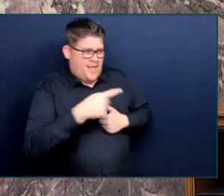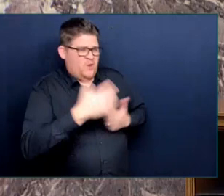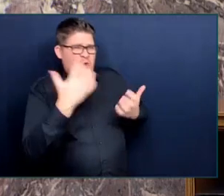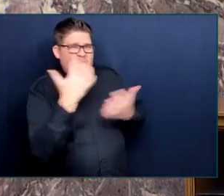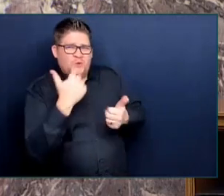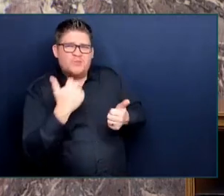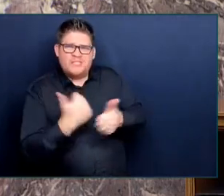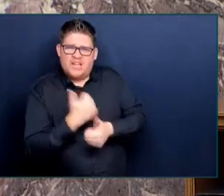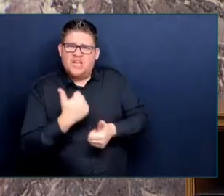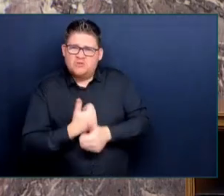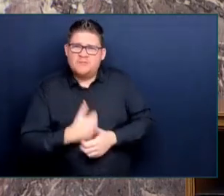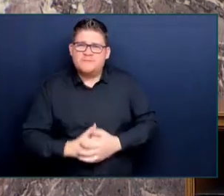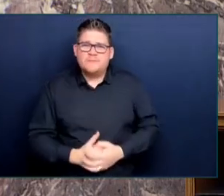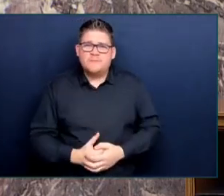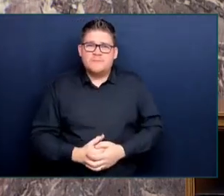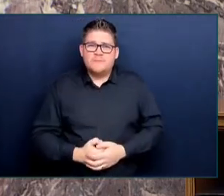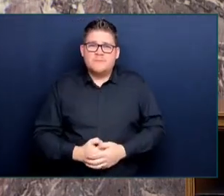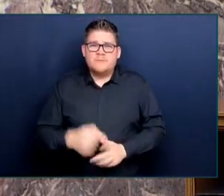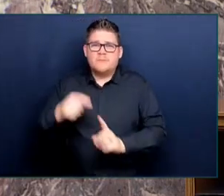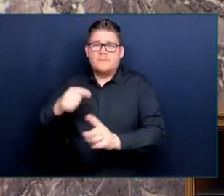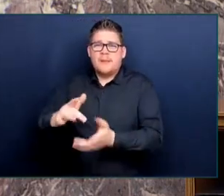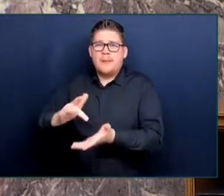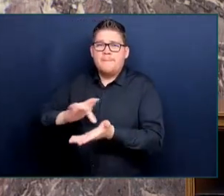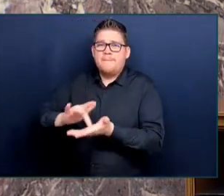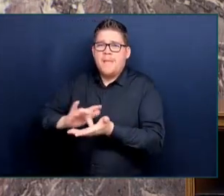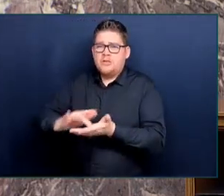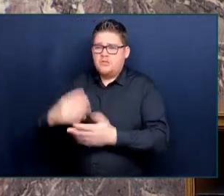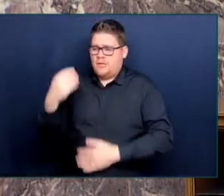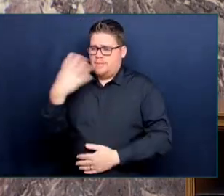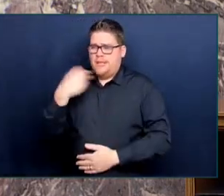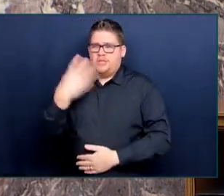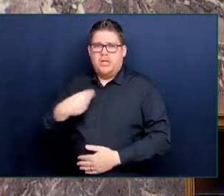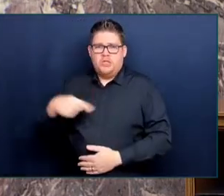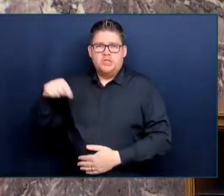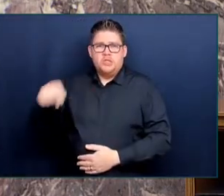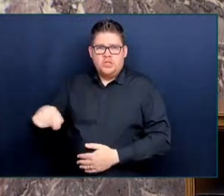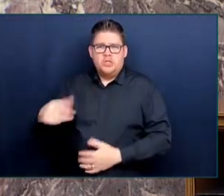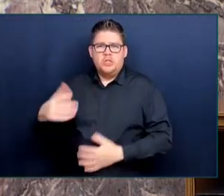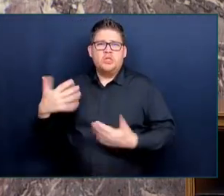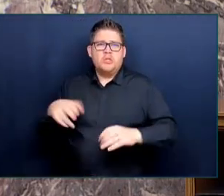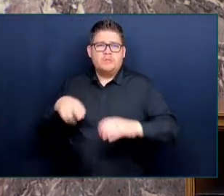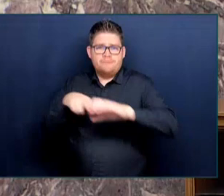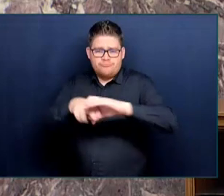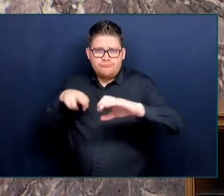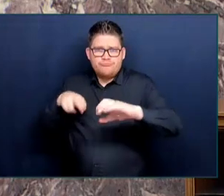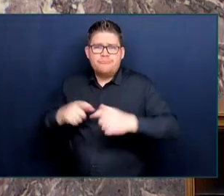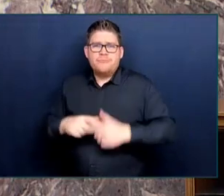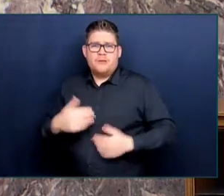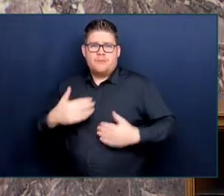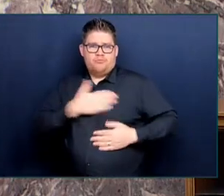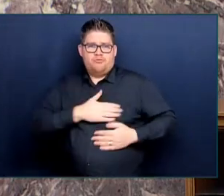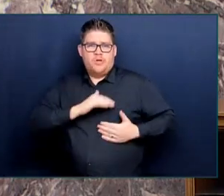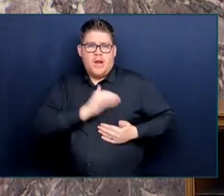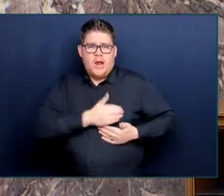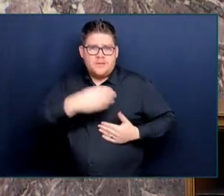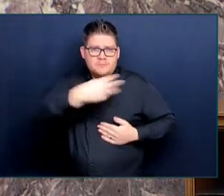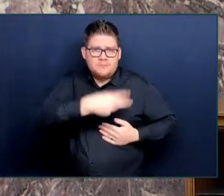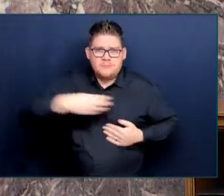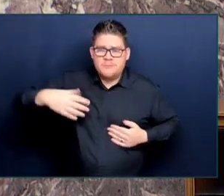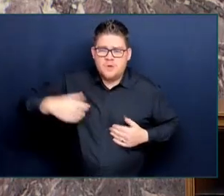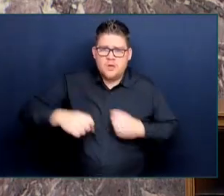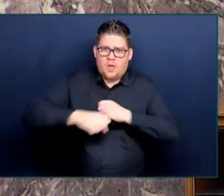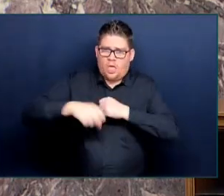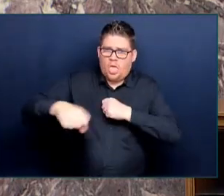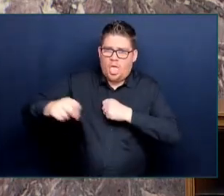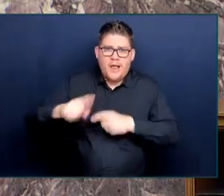times, forcing diseases such as breast cancer to go undiagnosed and untreated. Women